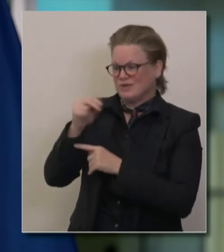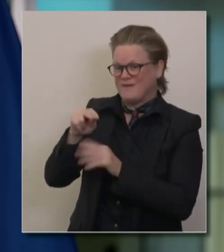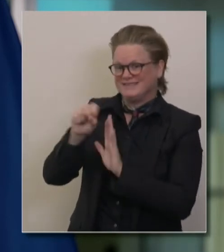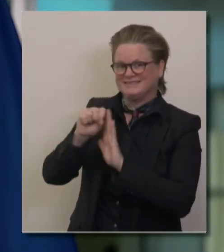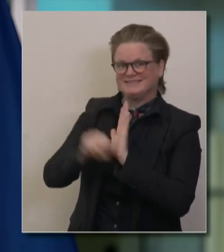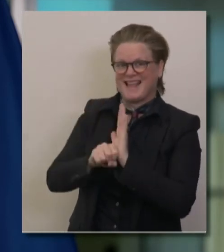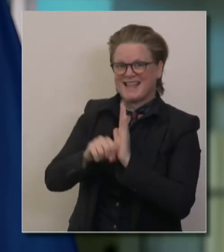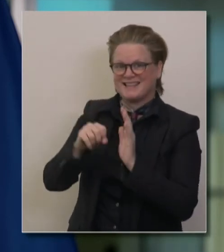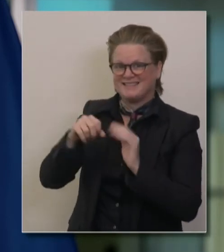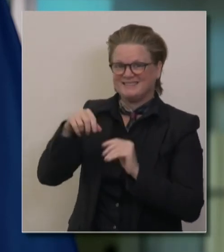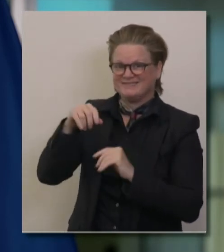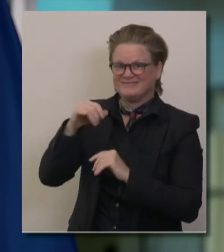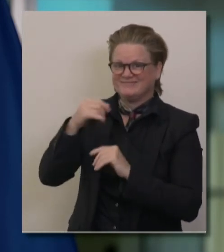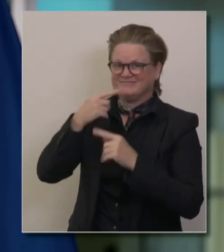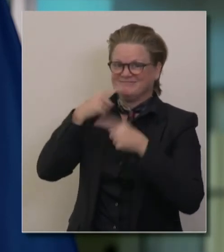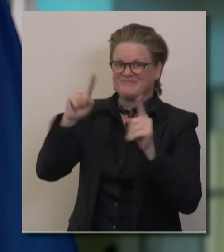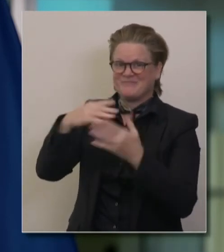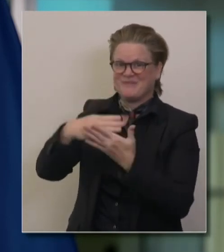weeks.